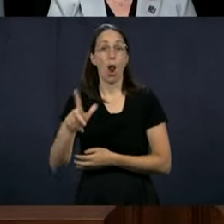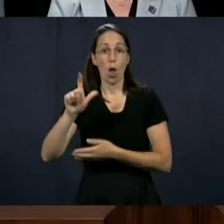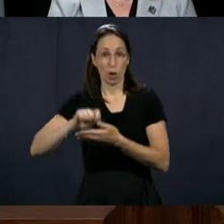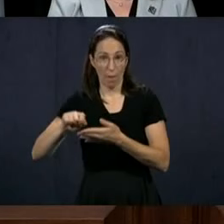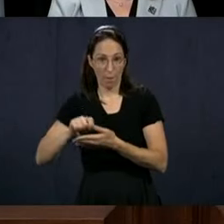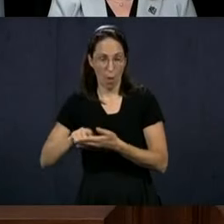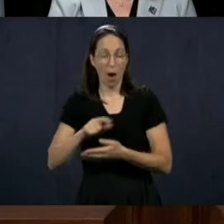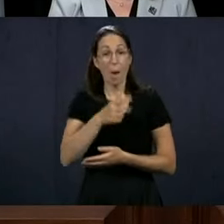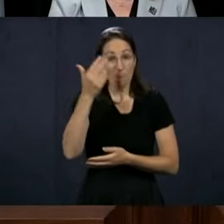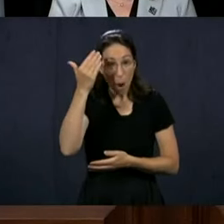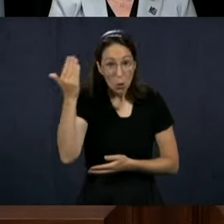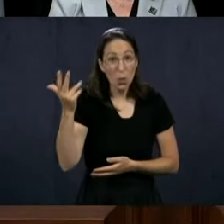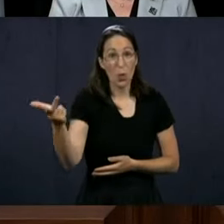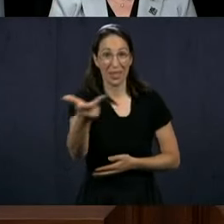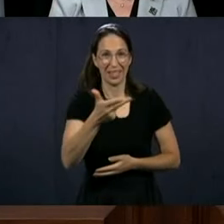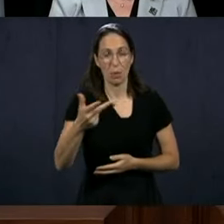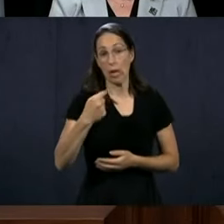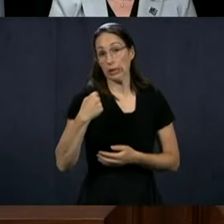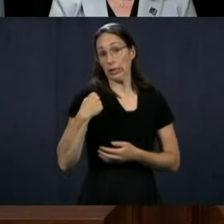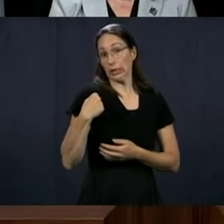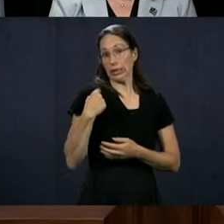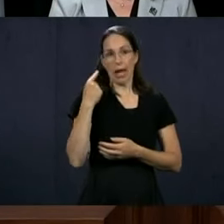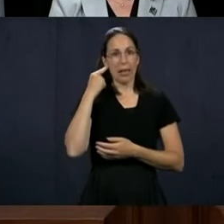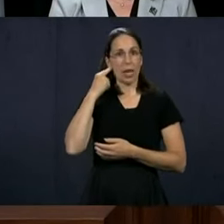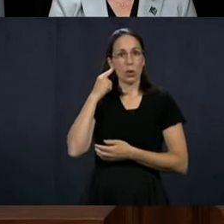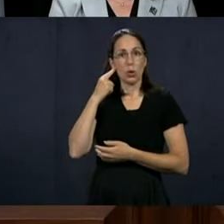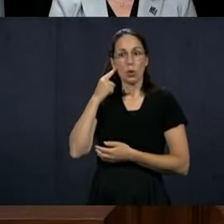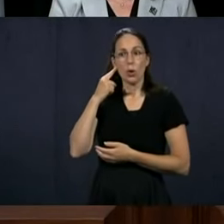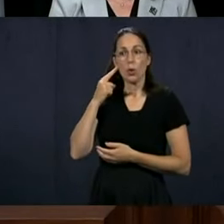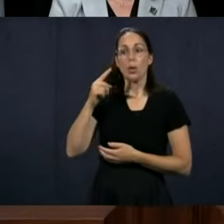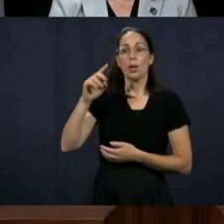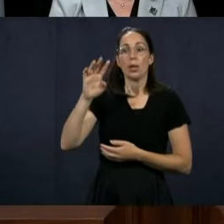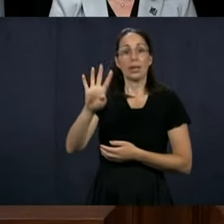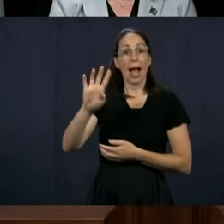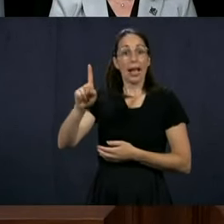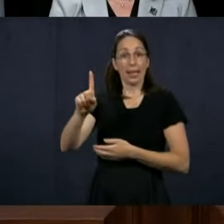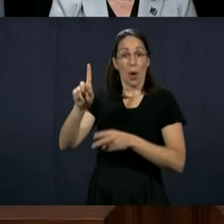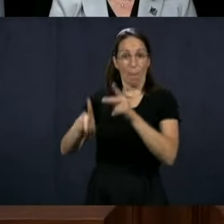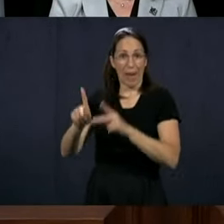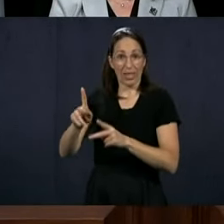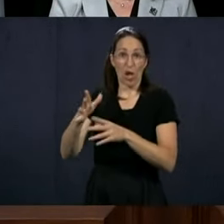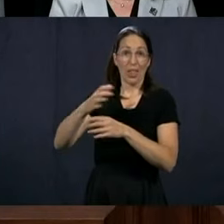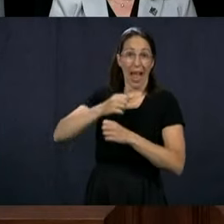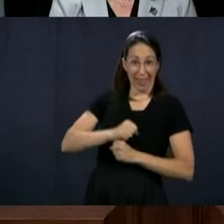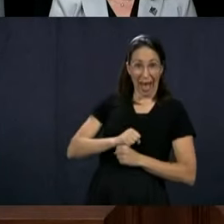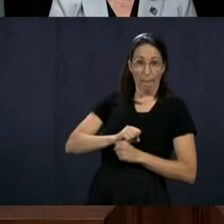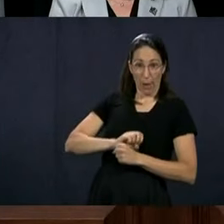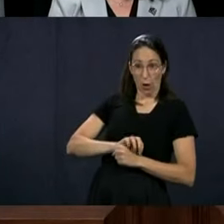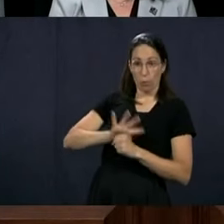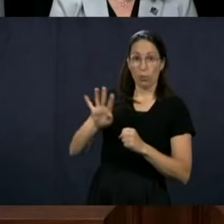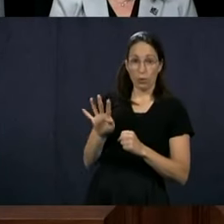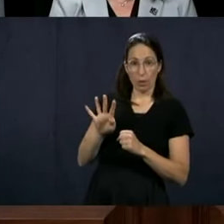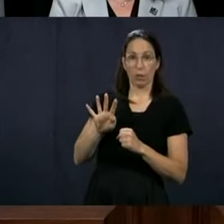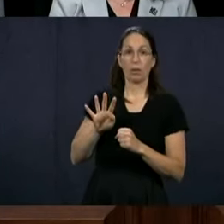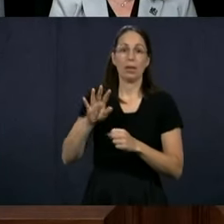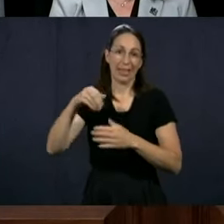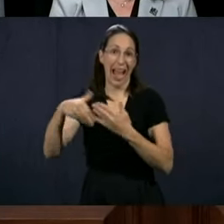We learned that there were 41 cases of COVID-19 in schools that were